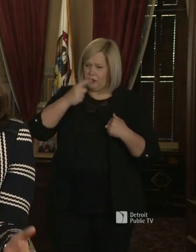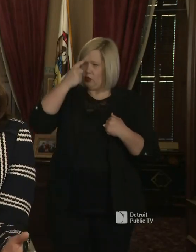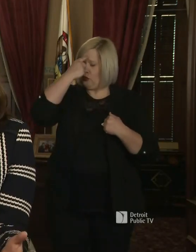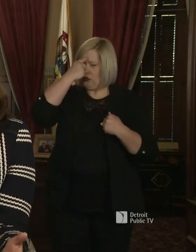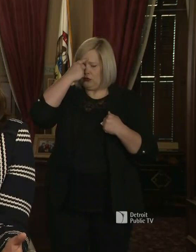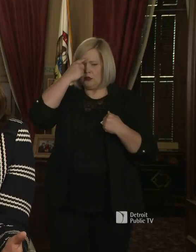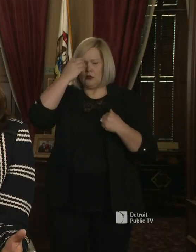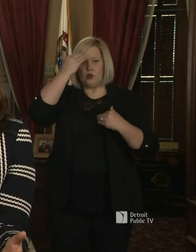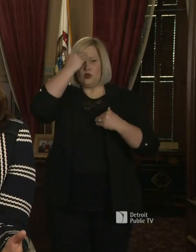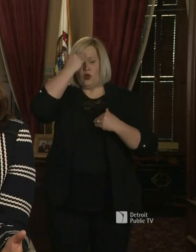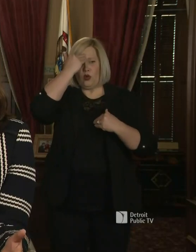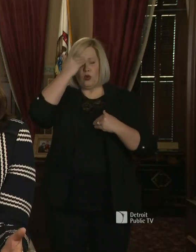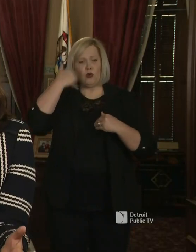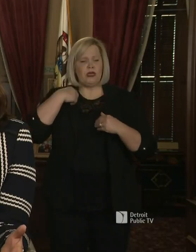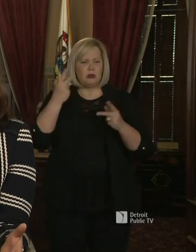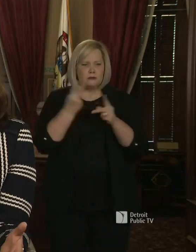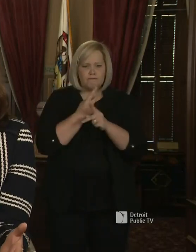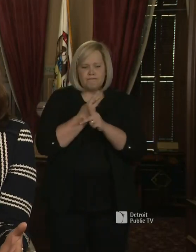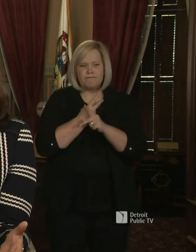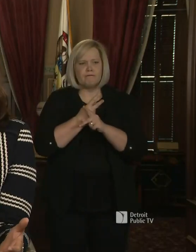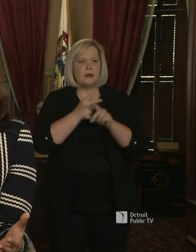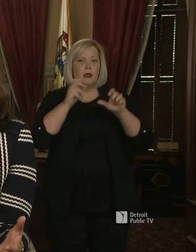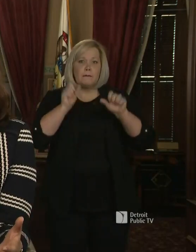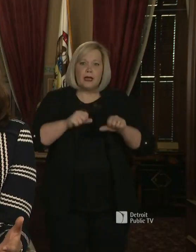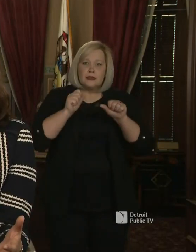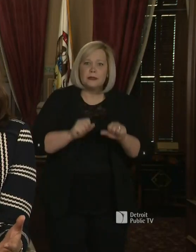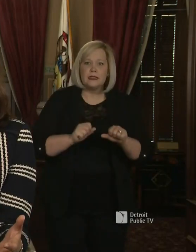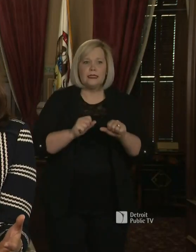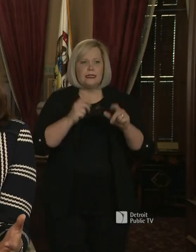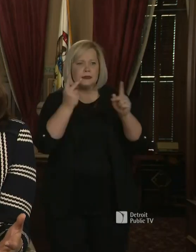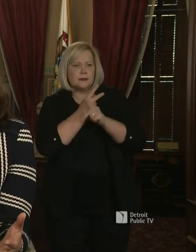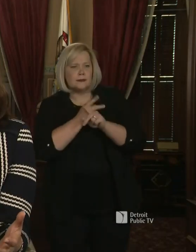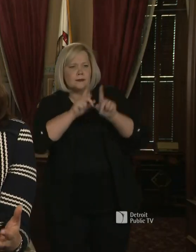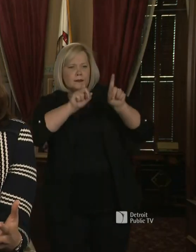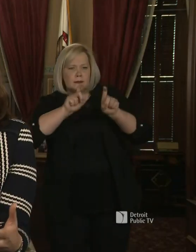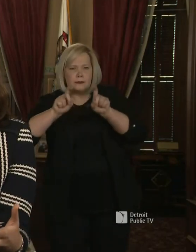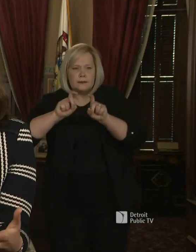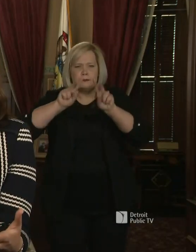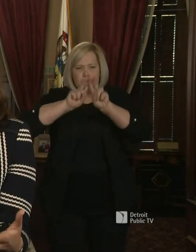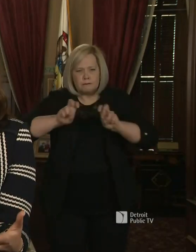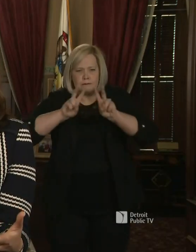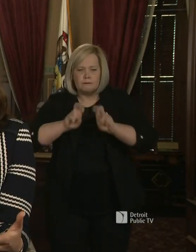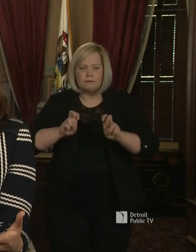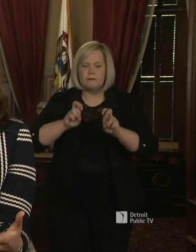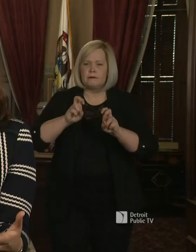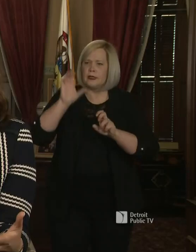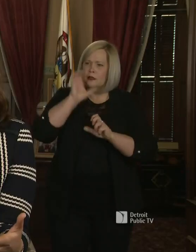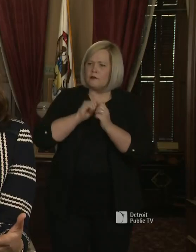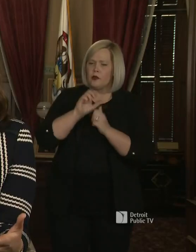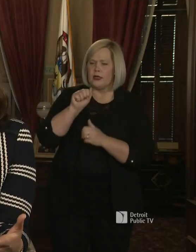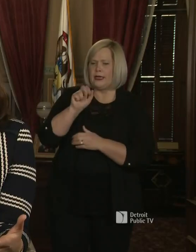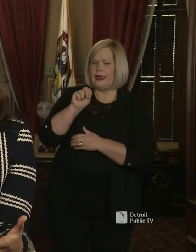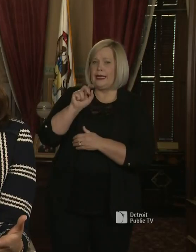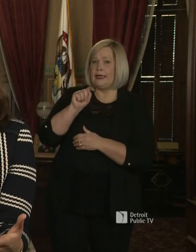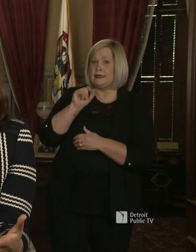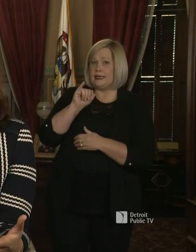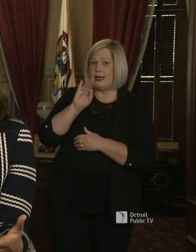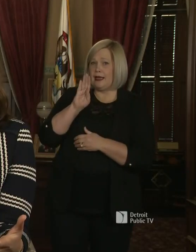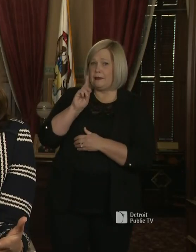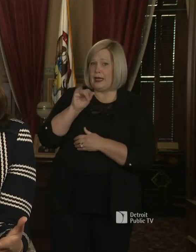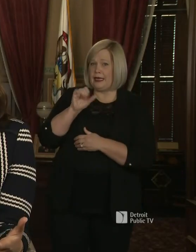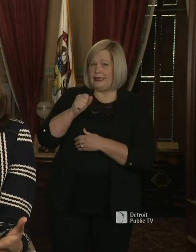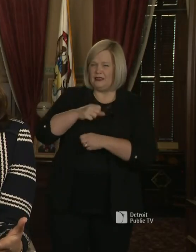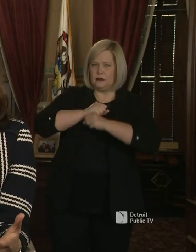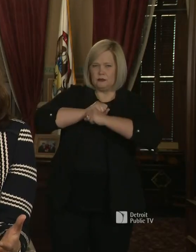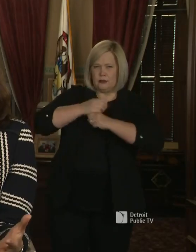what possibilities there are in terms of improving testing, in terms of testing for antibodies on the other side so we know who